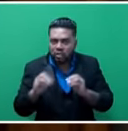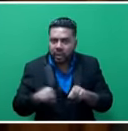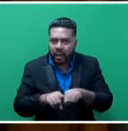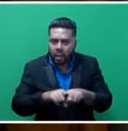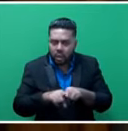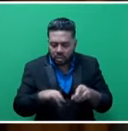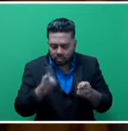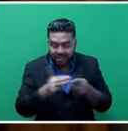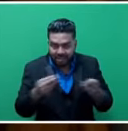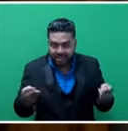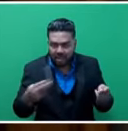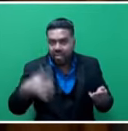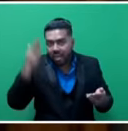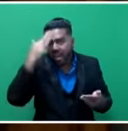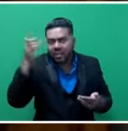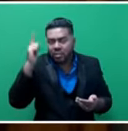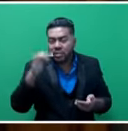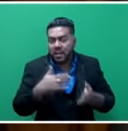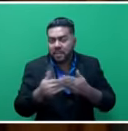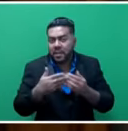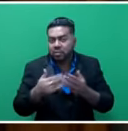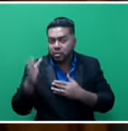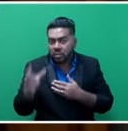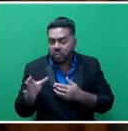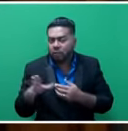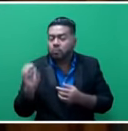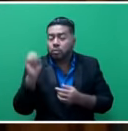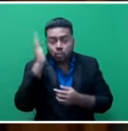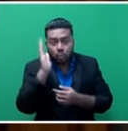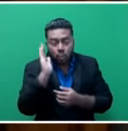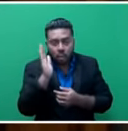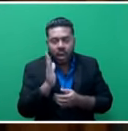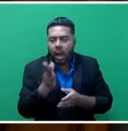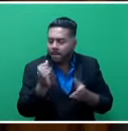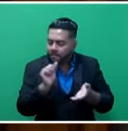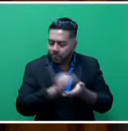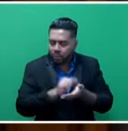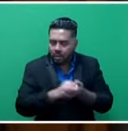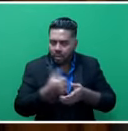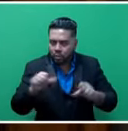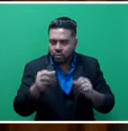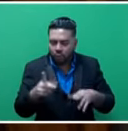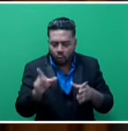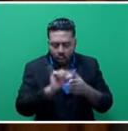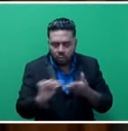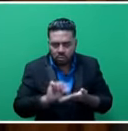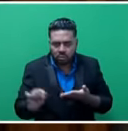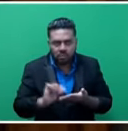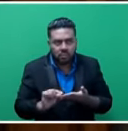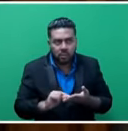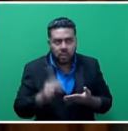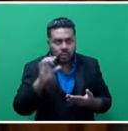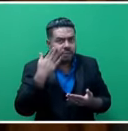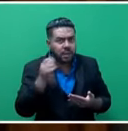schools and the heads of schools and the managements are to ensure that the grants are specifically used for the allocations. However, we have found